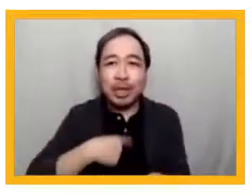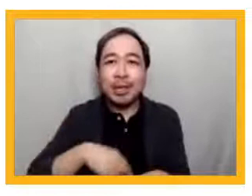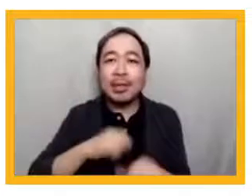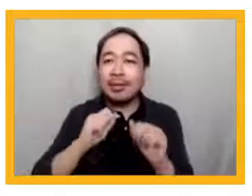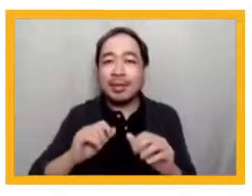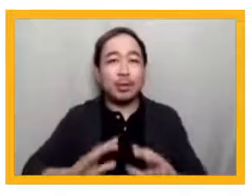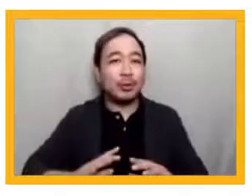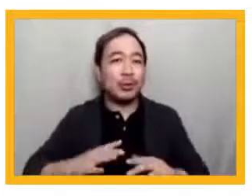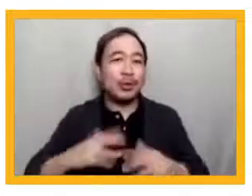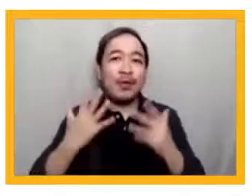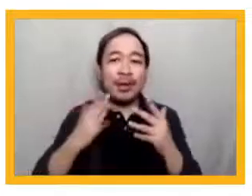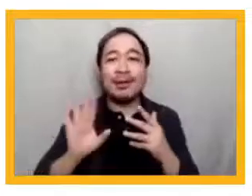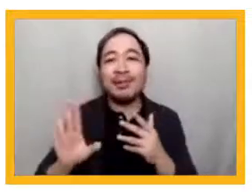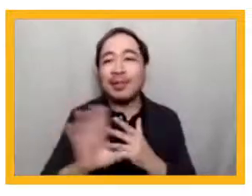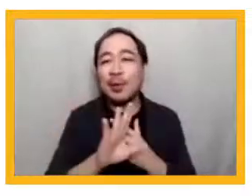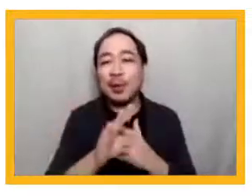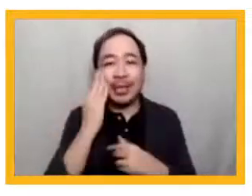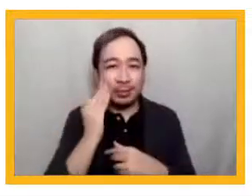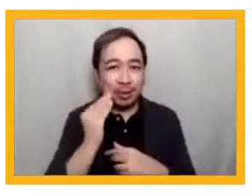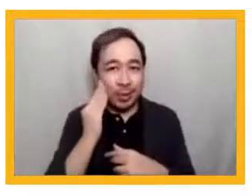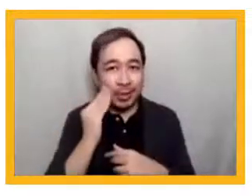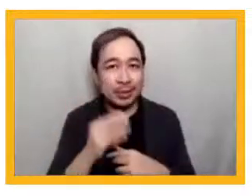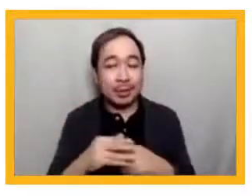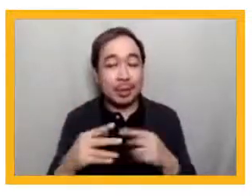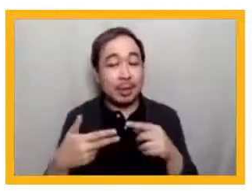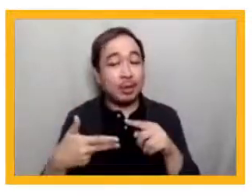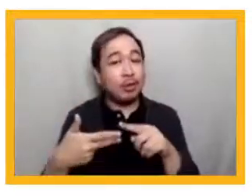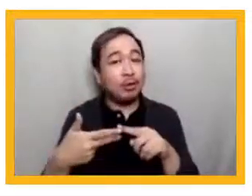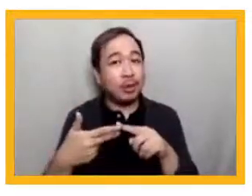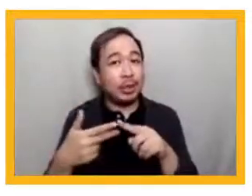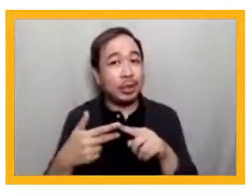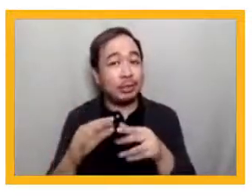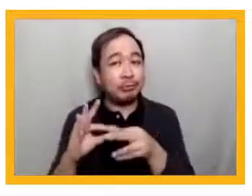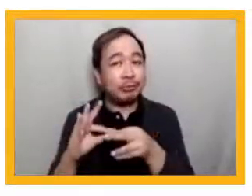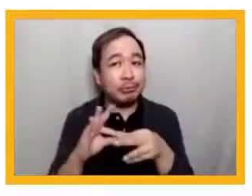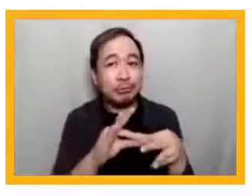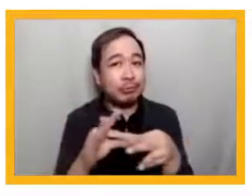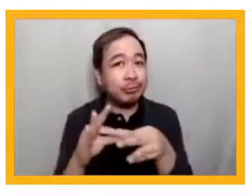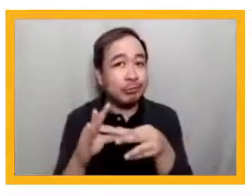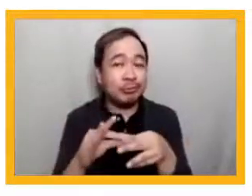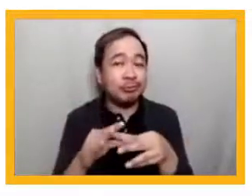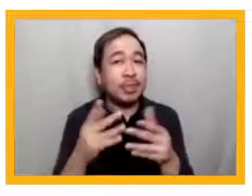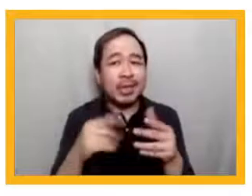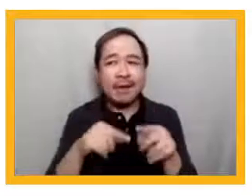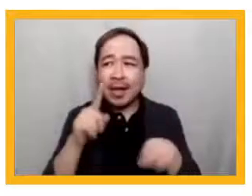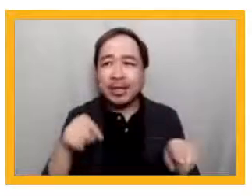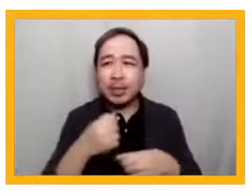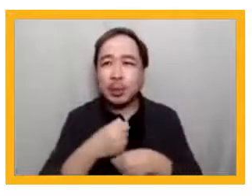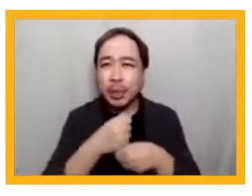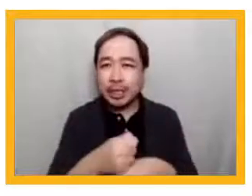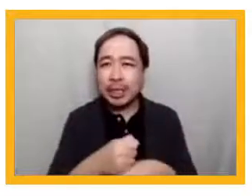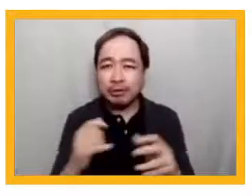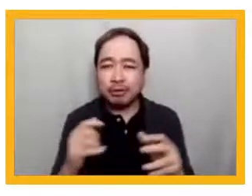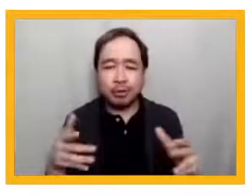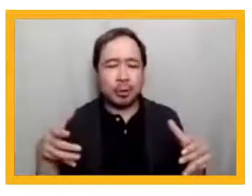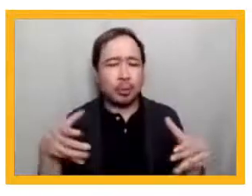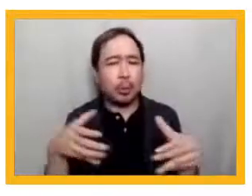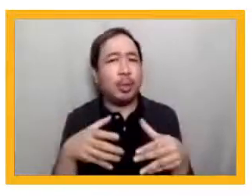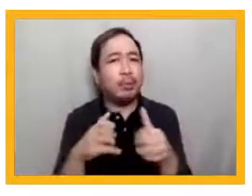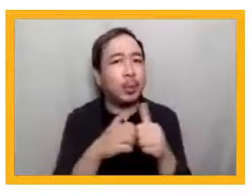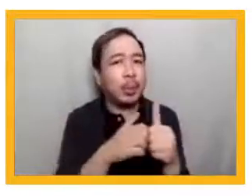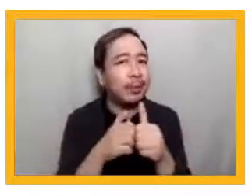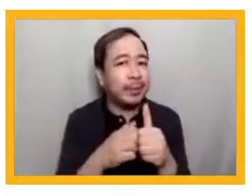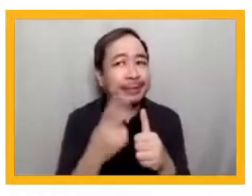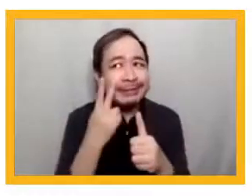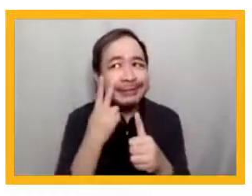human beings. Cohesion is what the key stakeholders in the education sector need to work closely in order to reap the benefit of